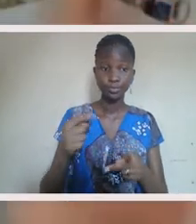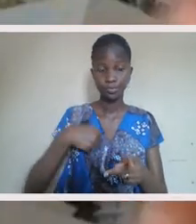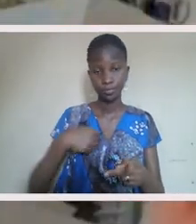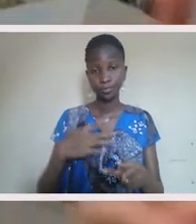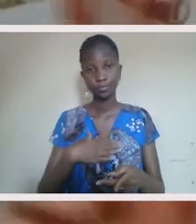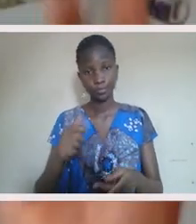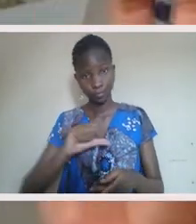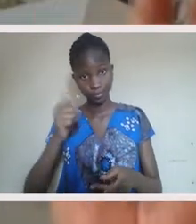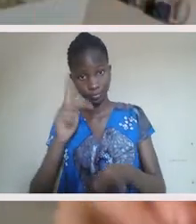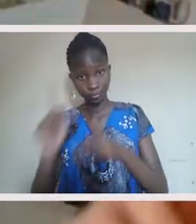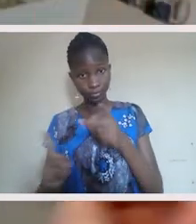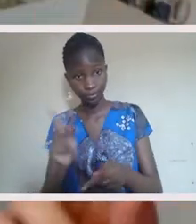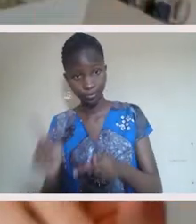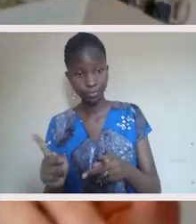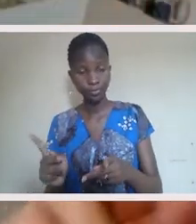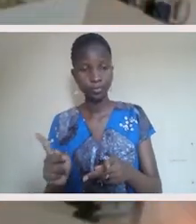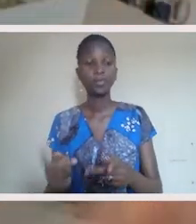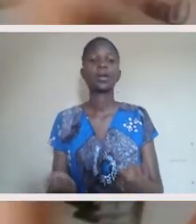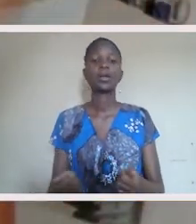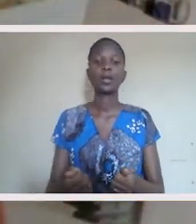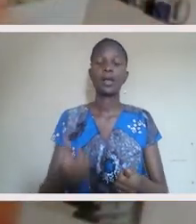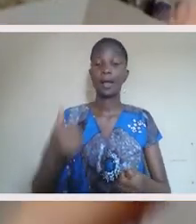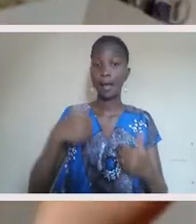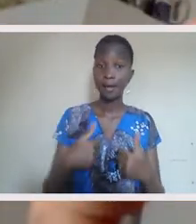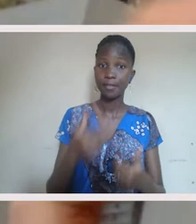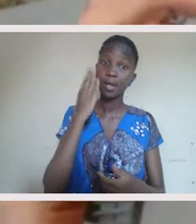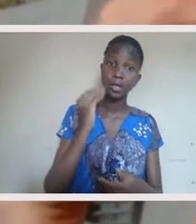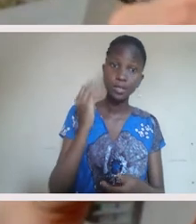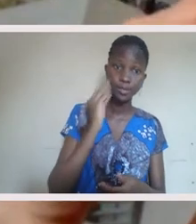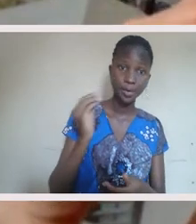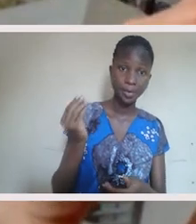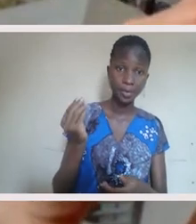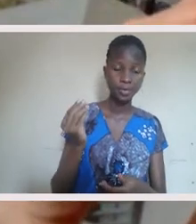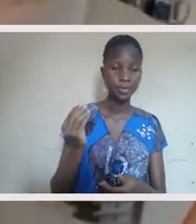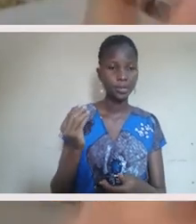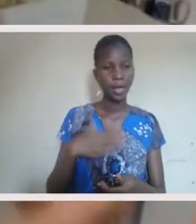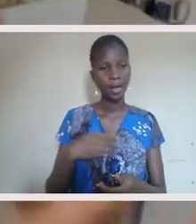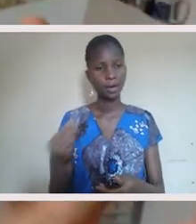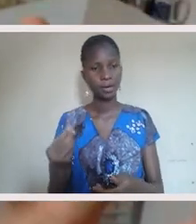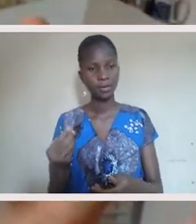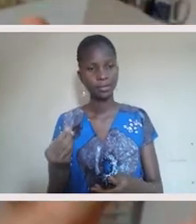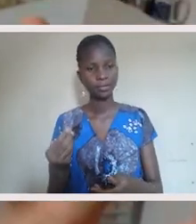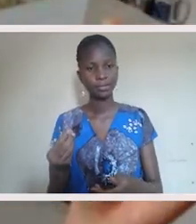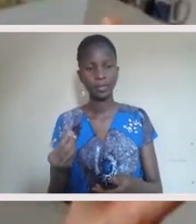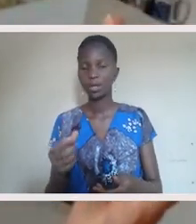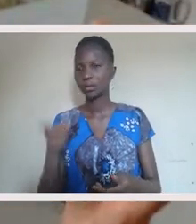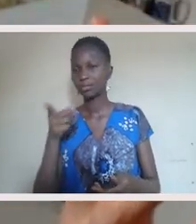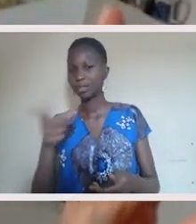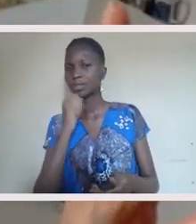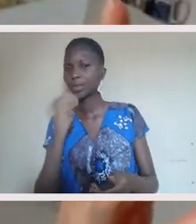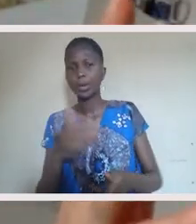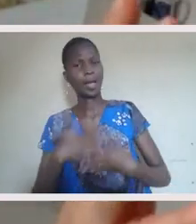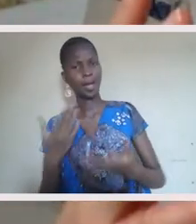there. So there's two people, two parties involved me and other people. And then there was an experience and,